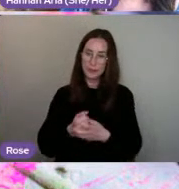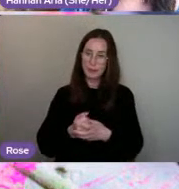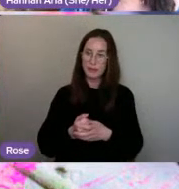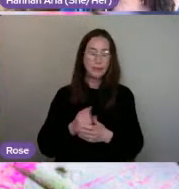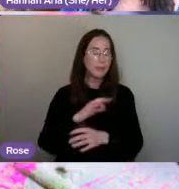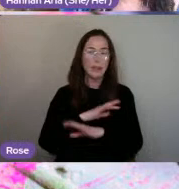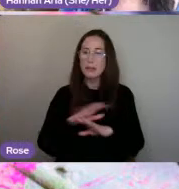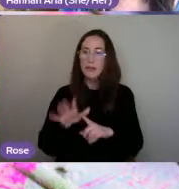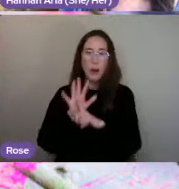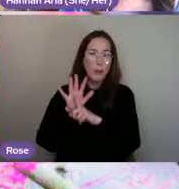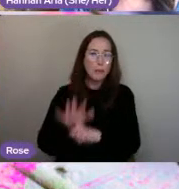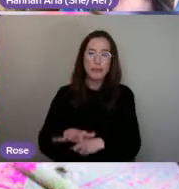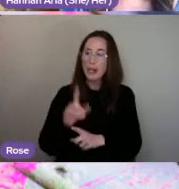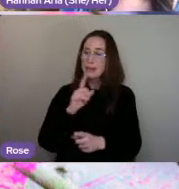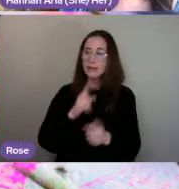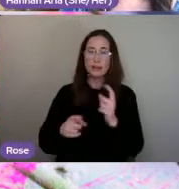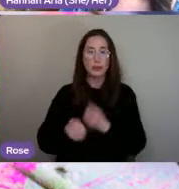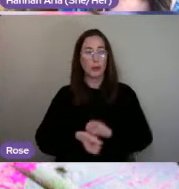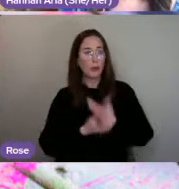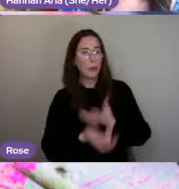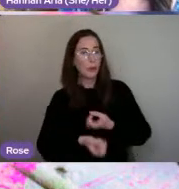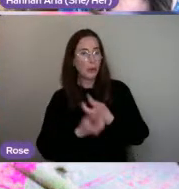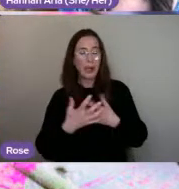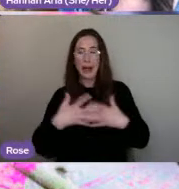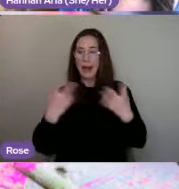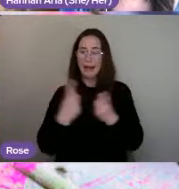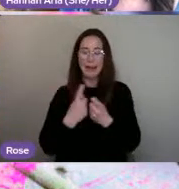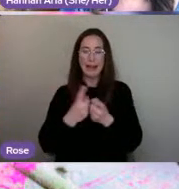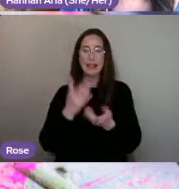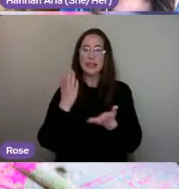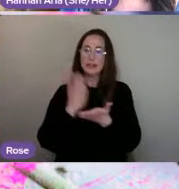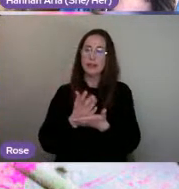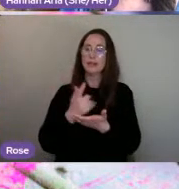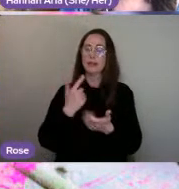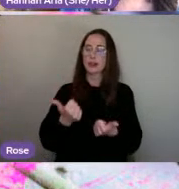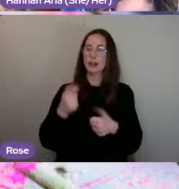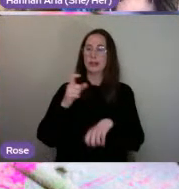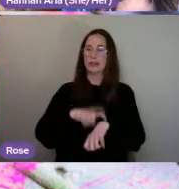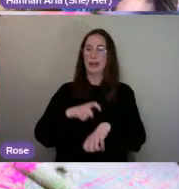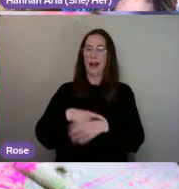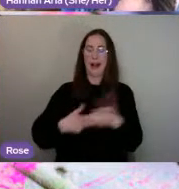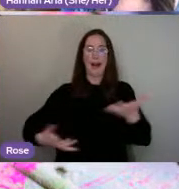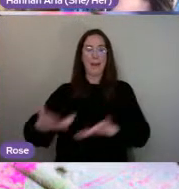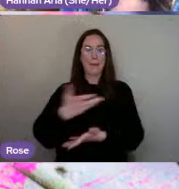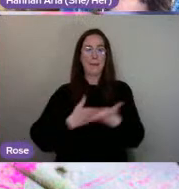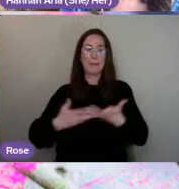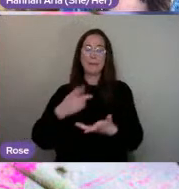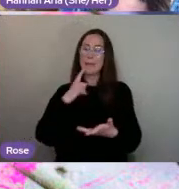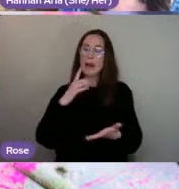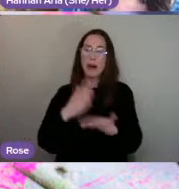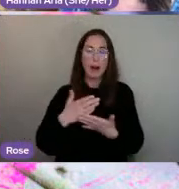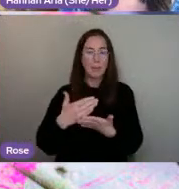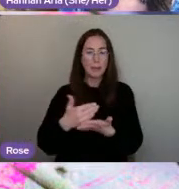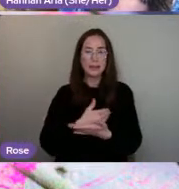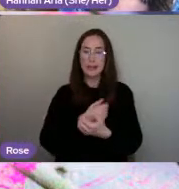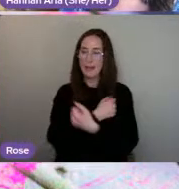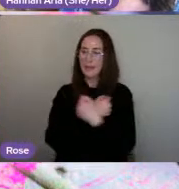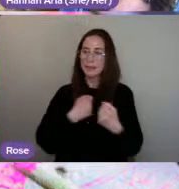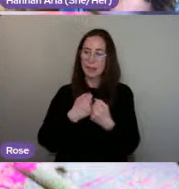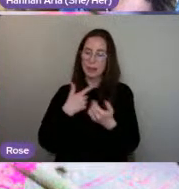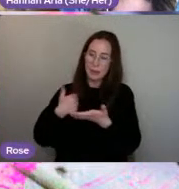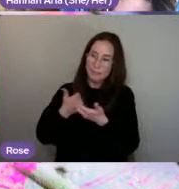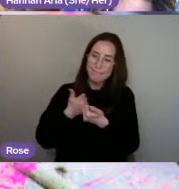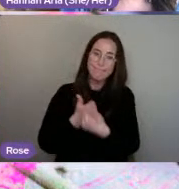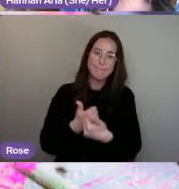disclose anything. And I think it's just going to be a really interesting time. This is a safe space. And we're really, really supportive.